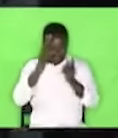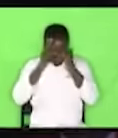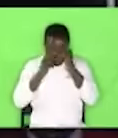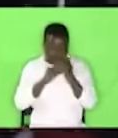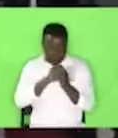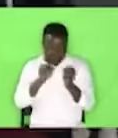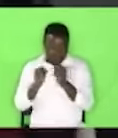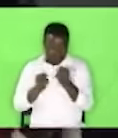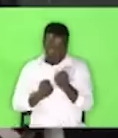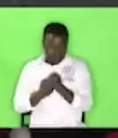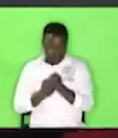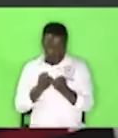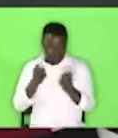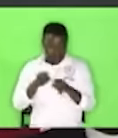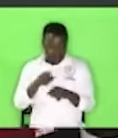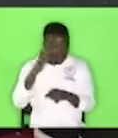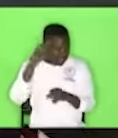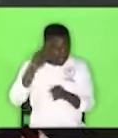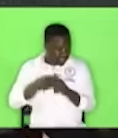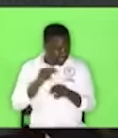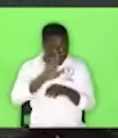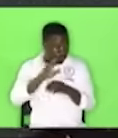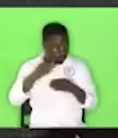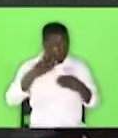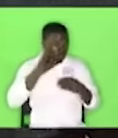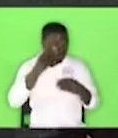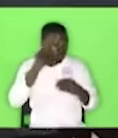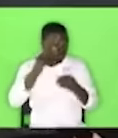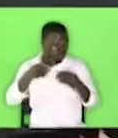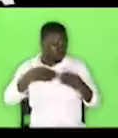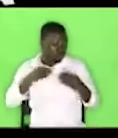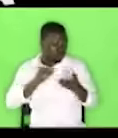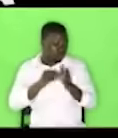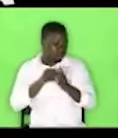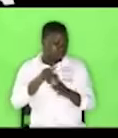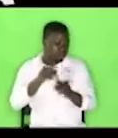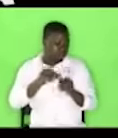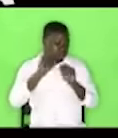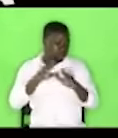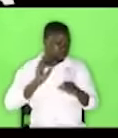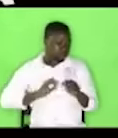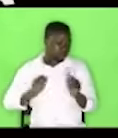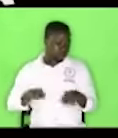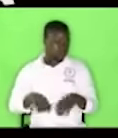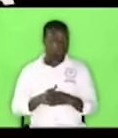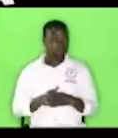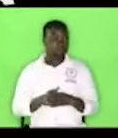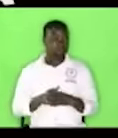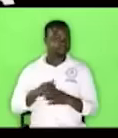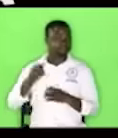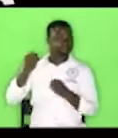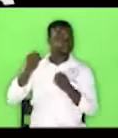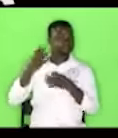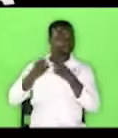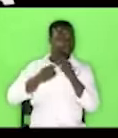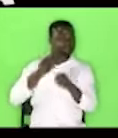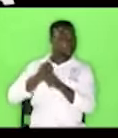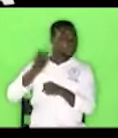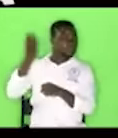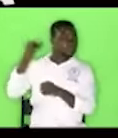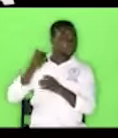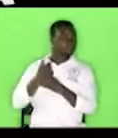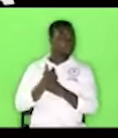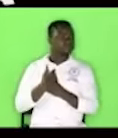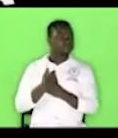you are blessed you are blessed many years ago whilst I was